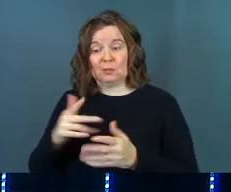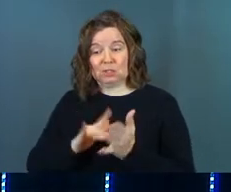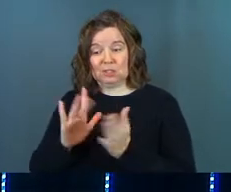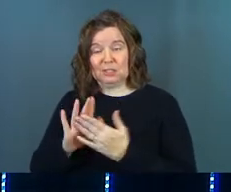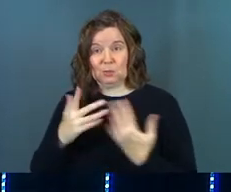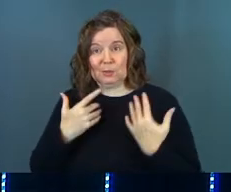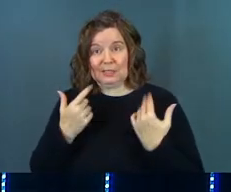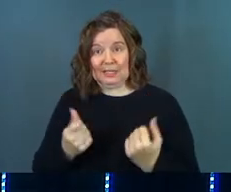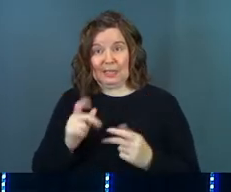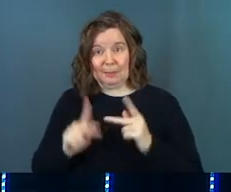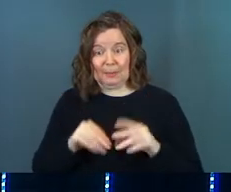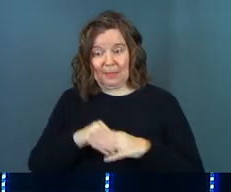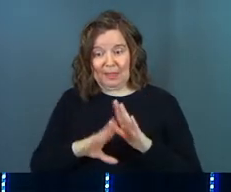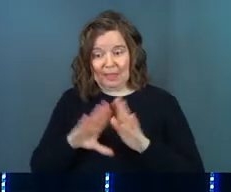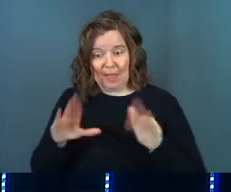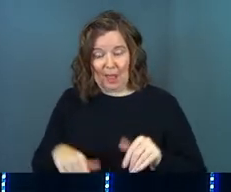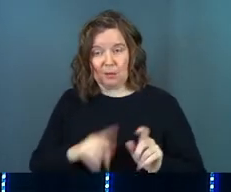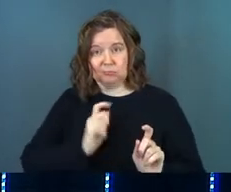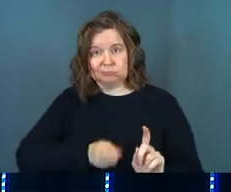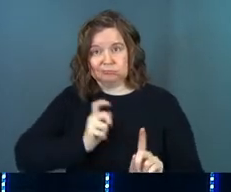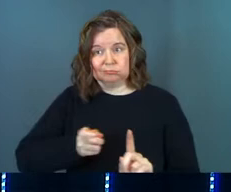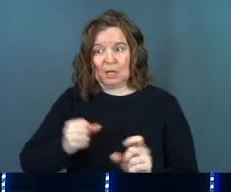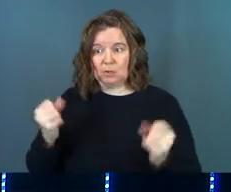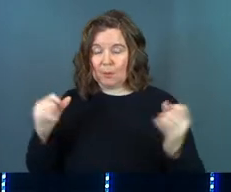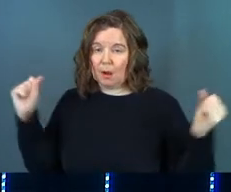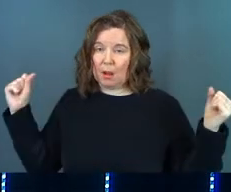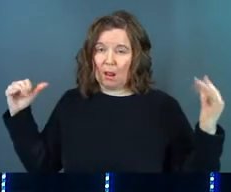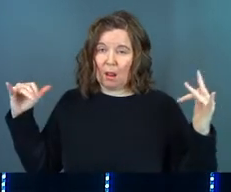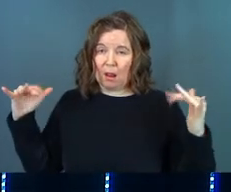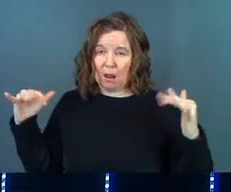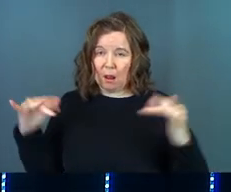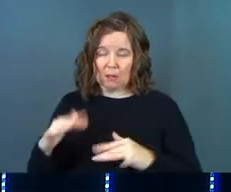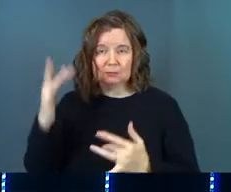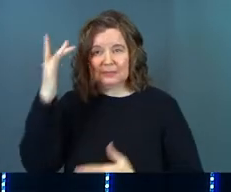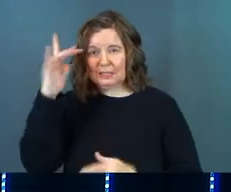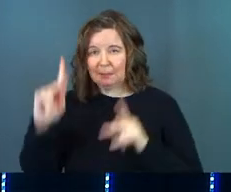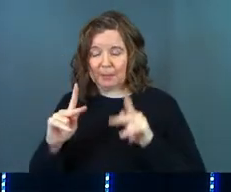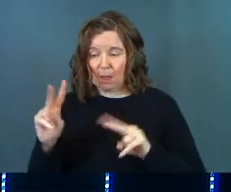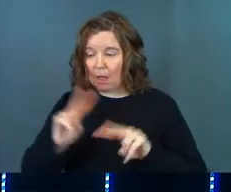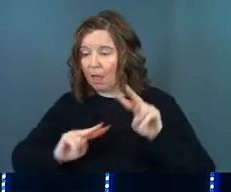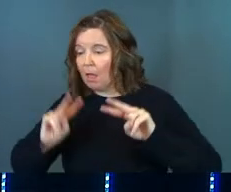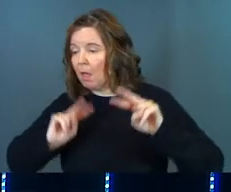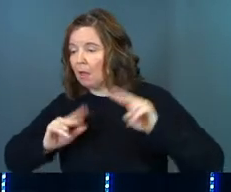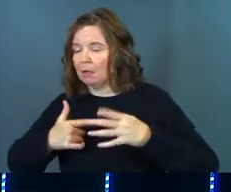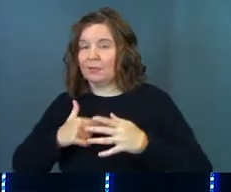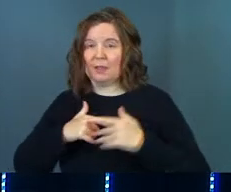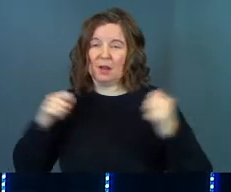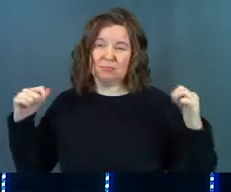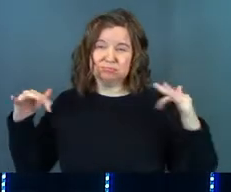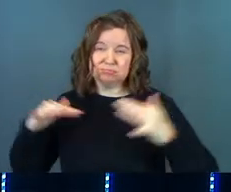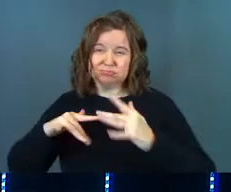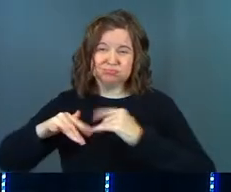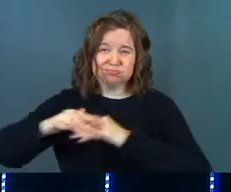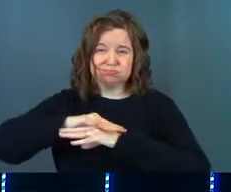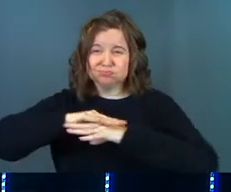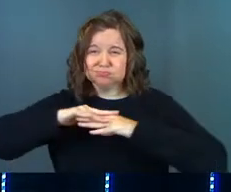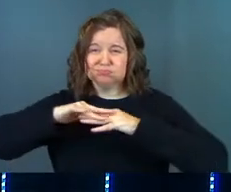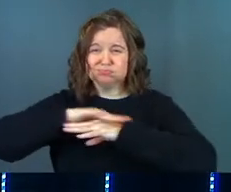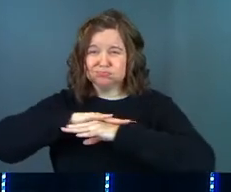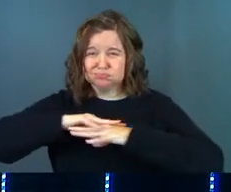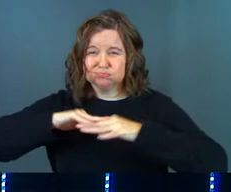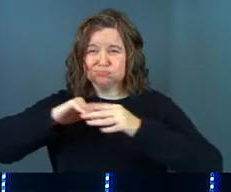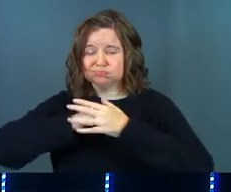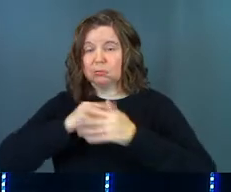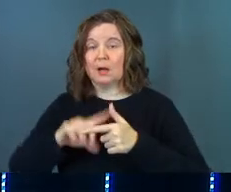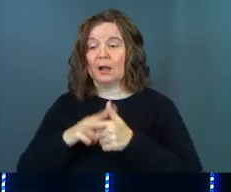Jesus was healing people in the house. And it had drawn so many sick people and so many observers that they were a mob around the house that Jesus was